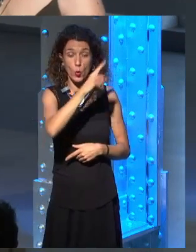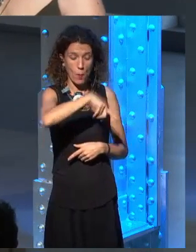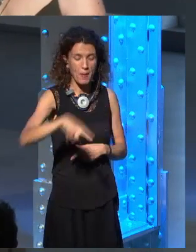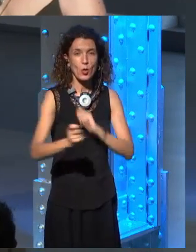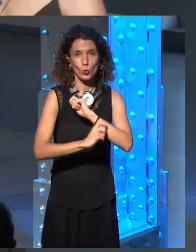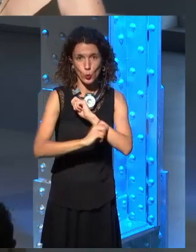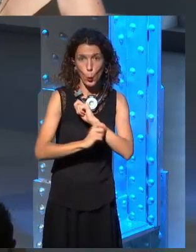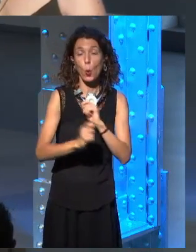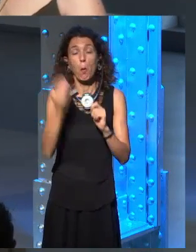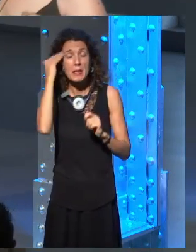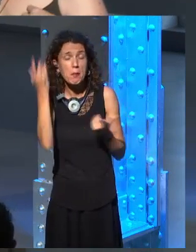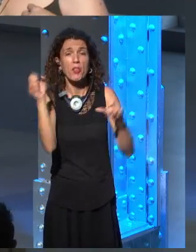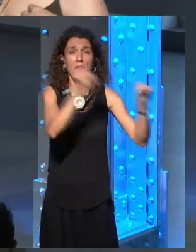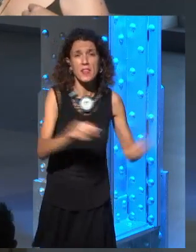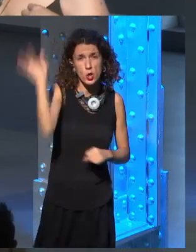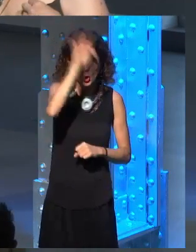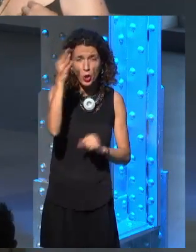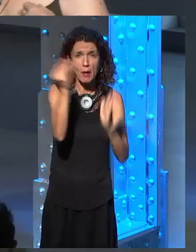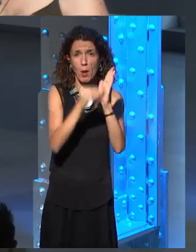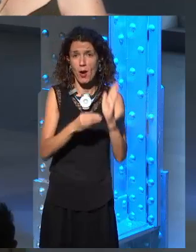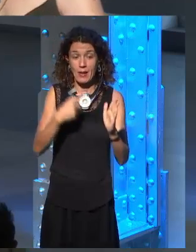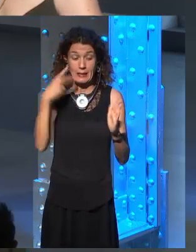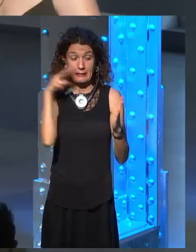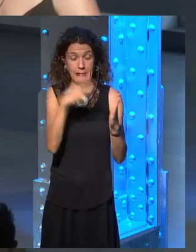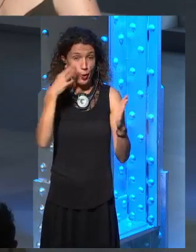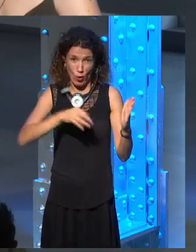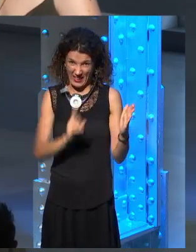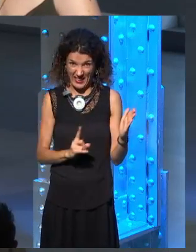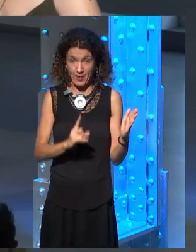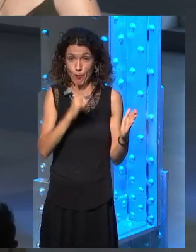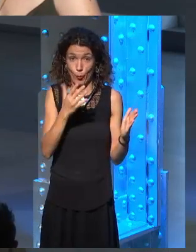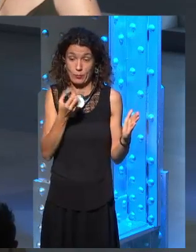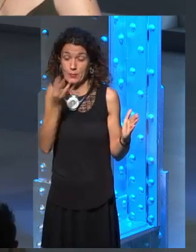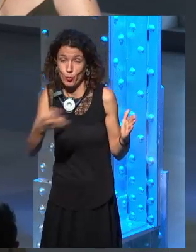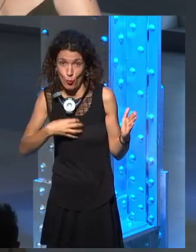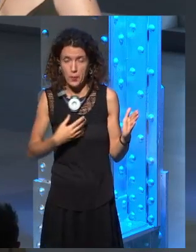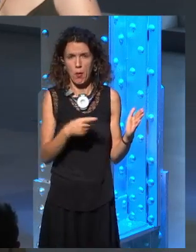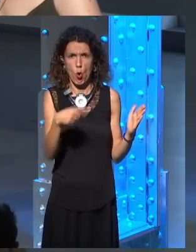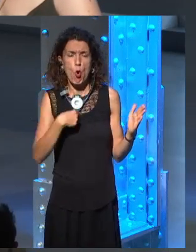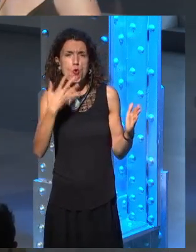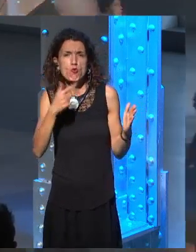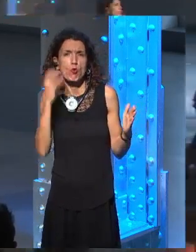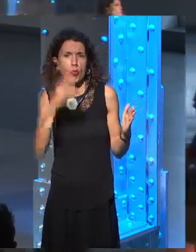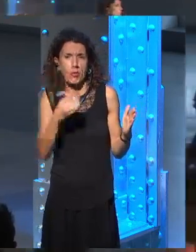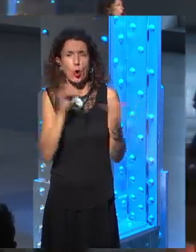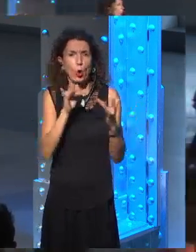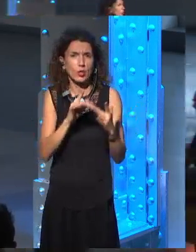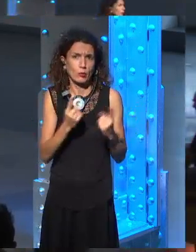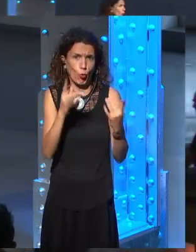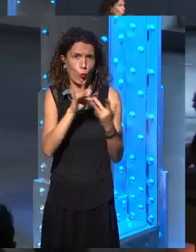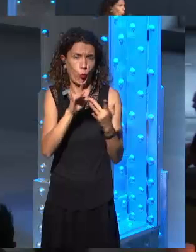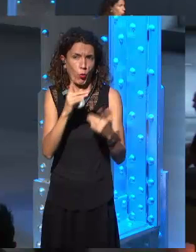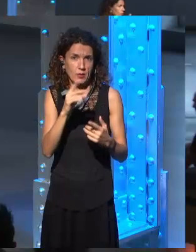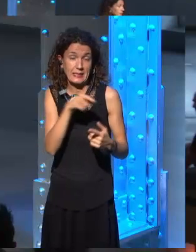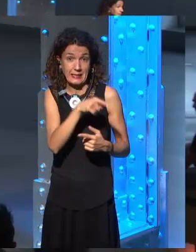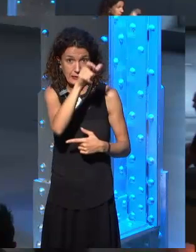my opinion, people go, ah, George must have told him something or he must have known now that it's wrong. So even there, you know,